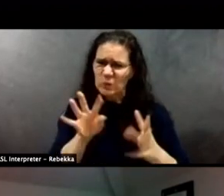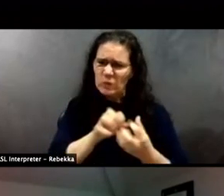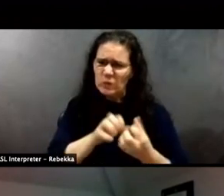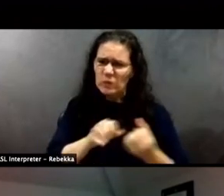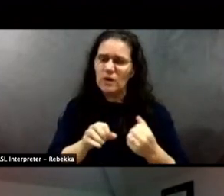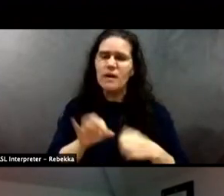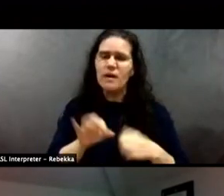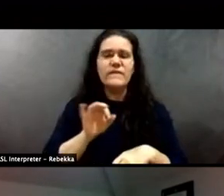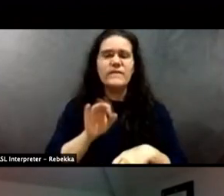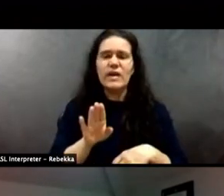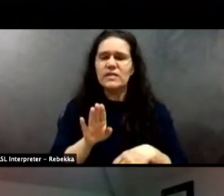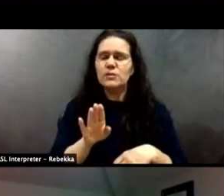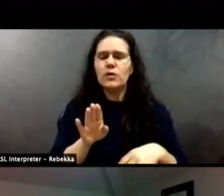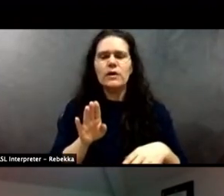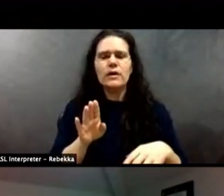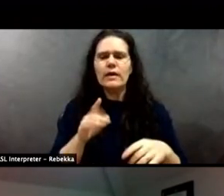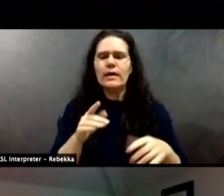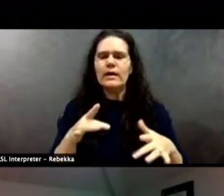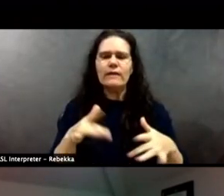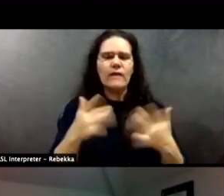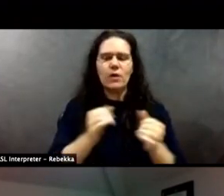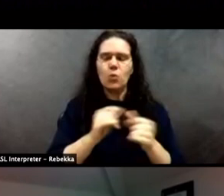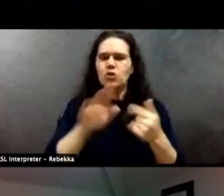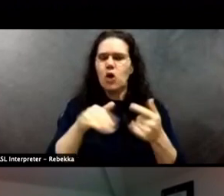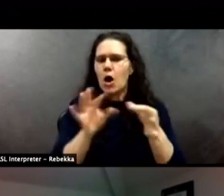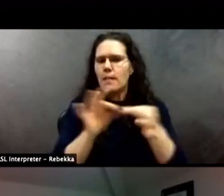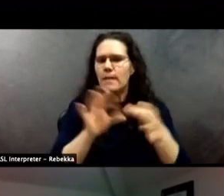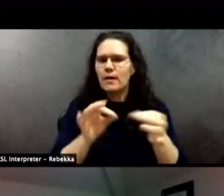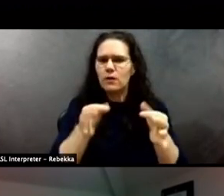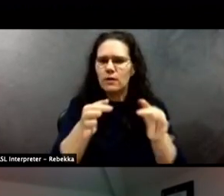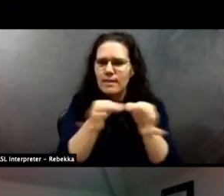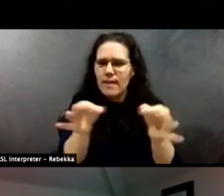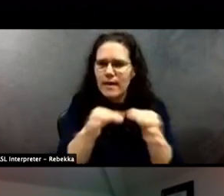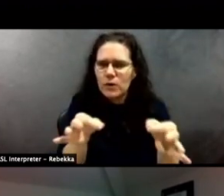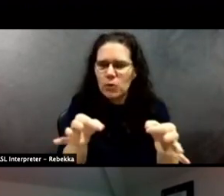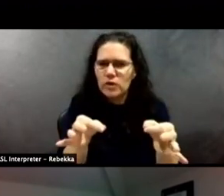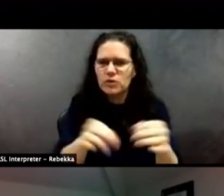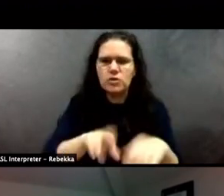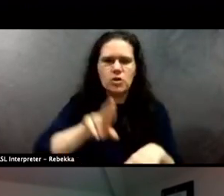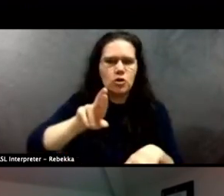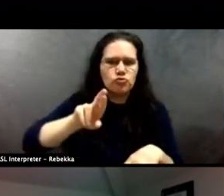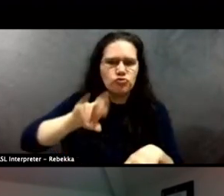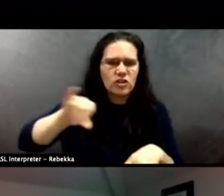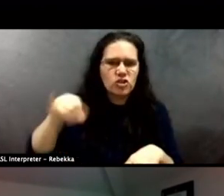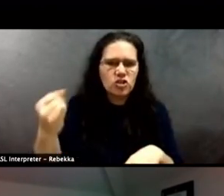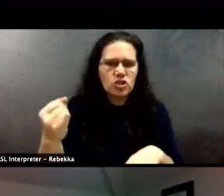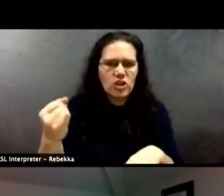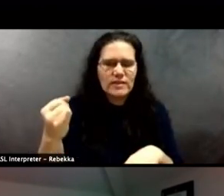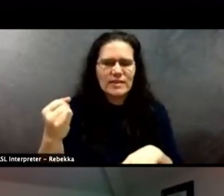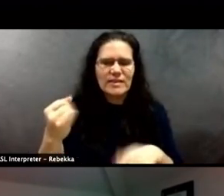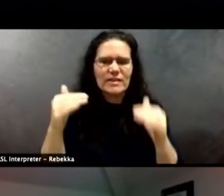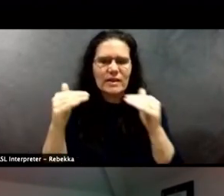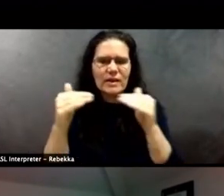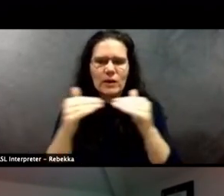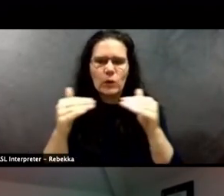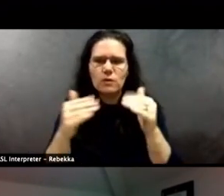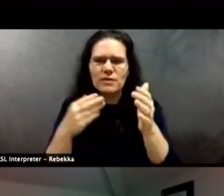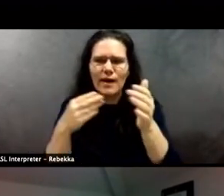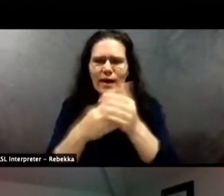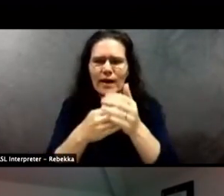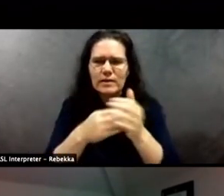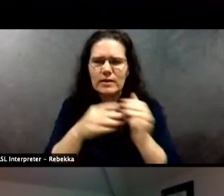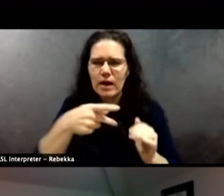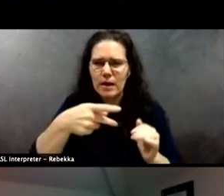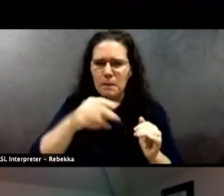all about language, about how equating racial justice with anti-police. I don't